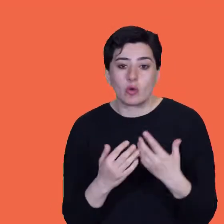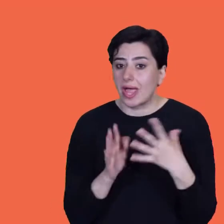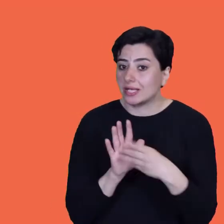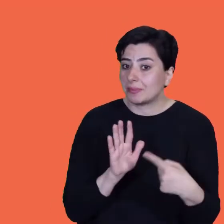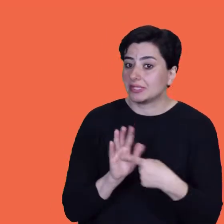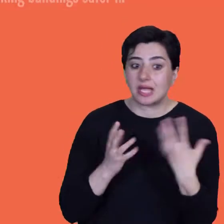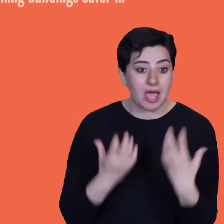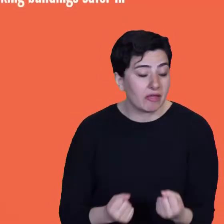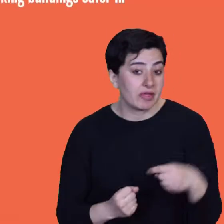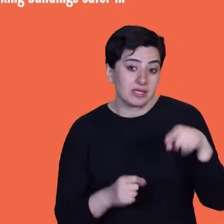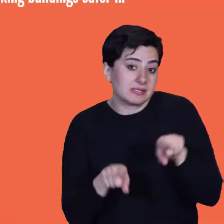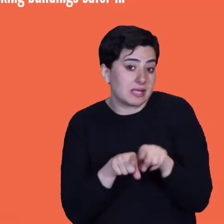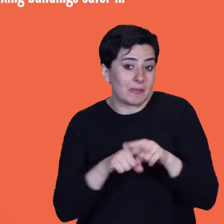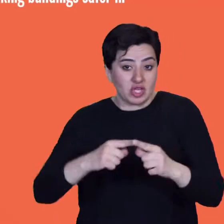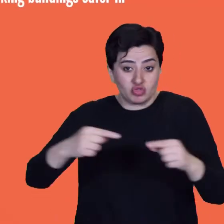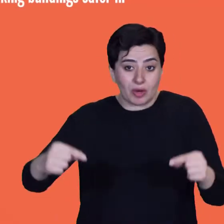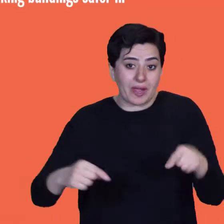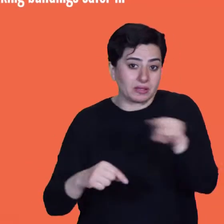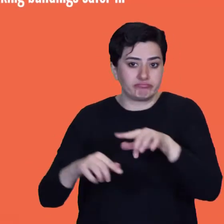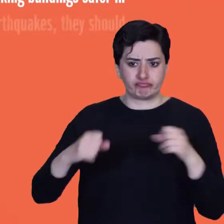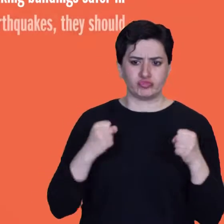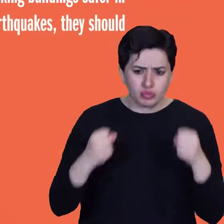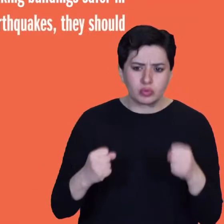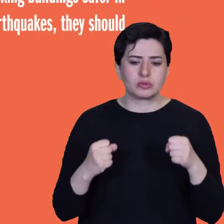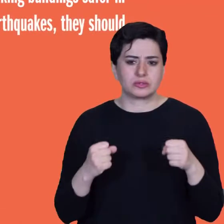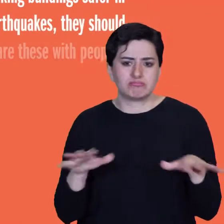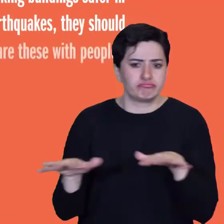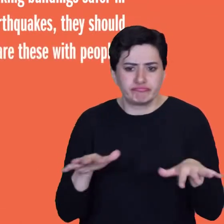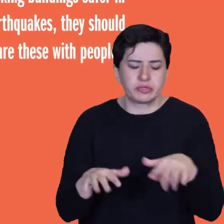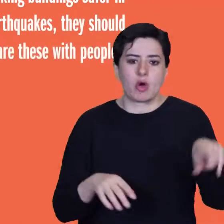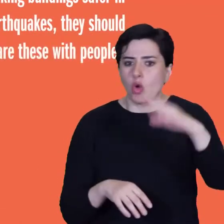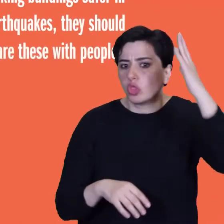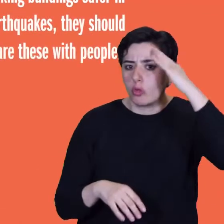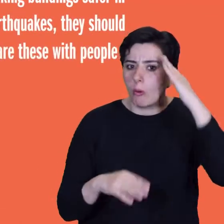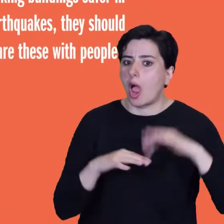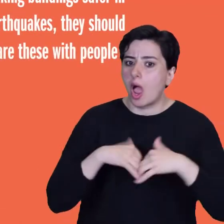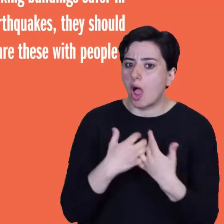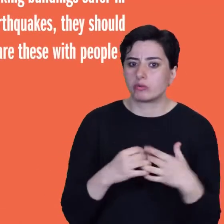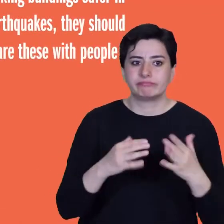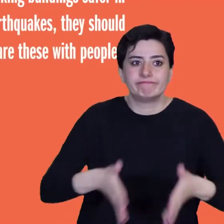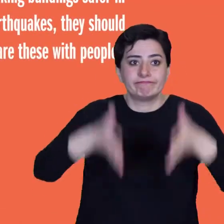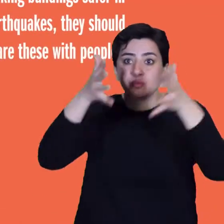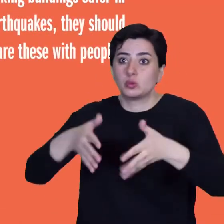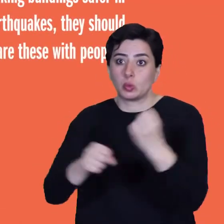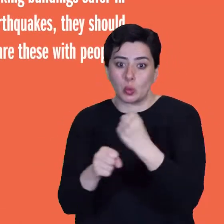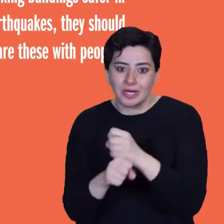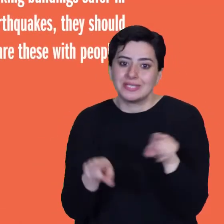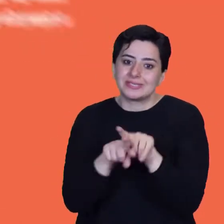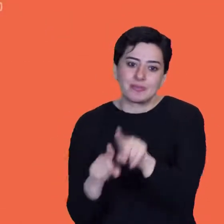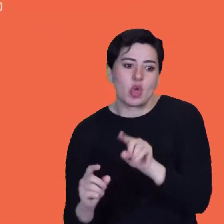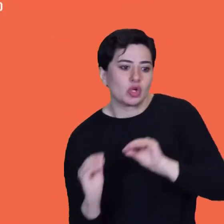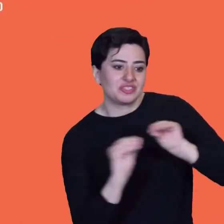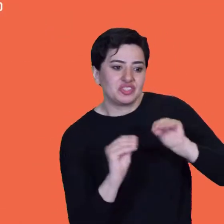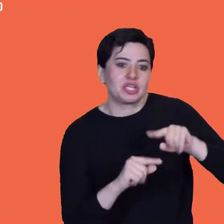ideas about making buildings safer in earthquakes, they should share these with people in Nepal so that they can do the same